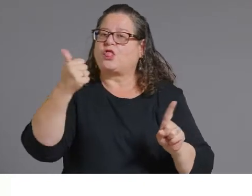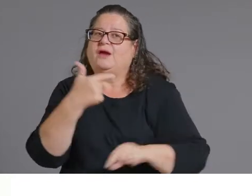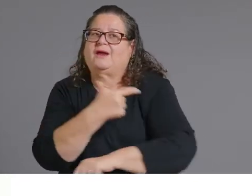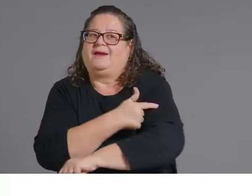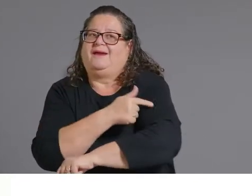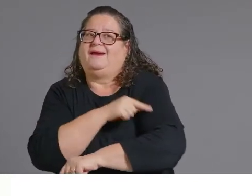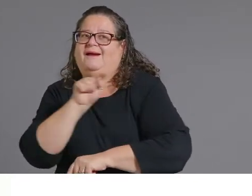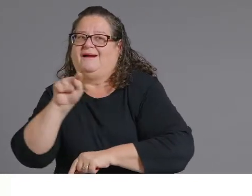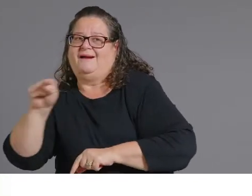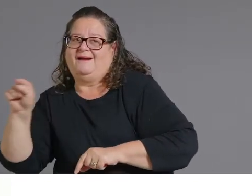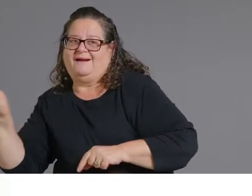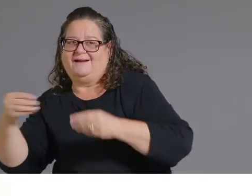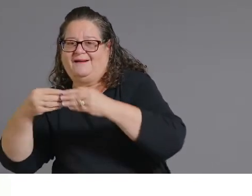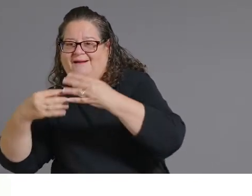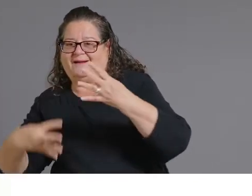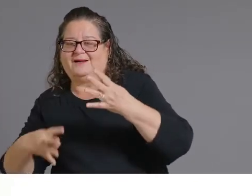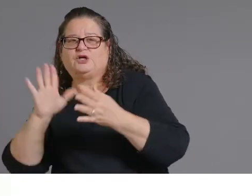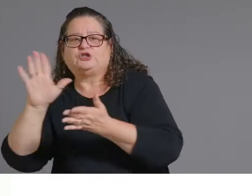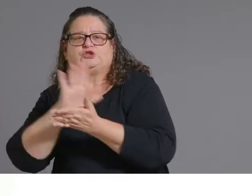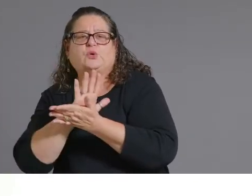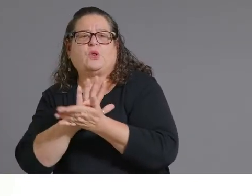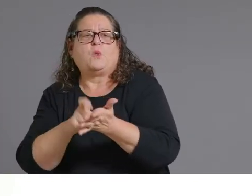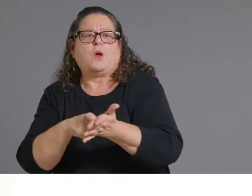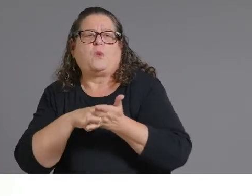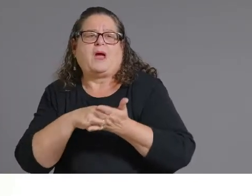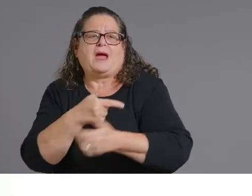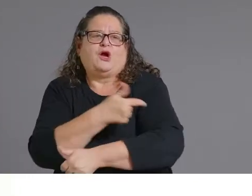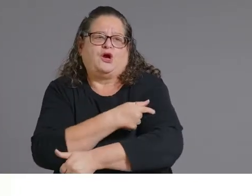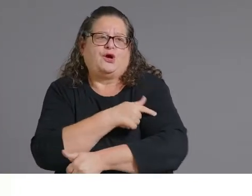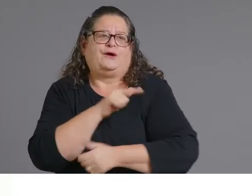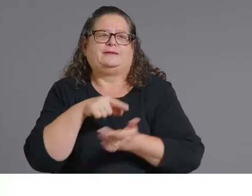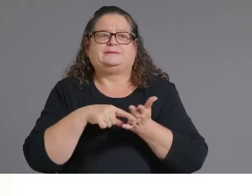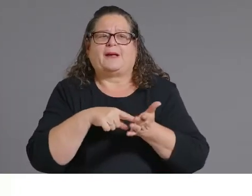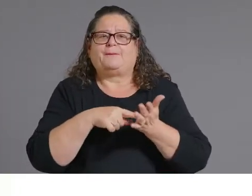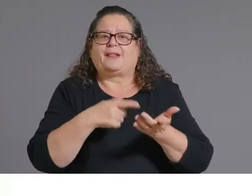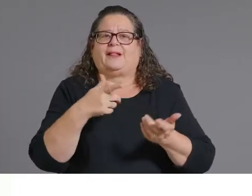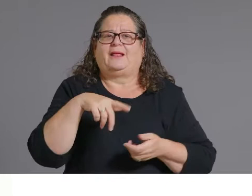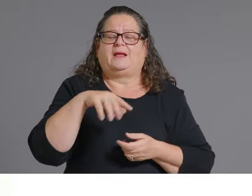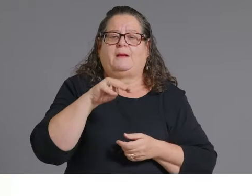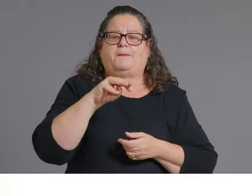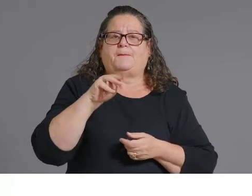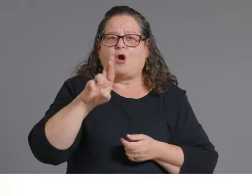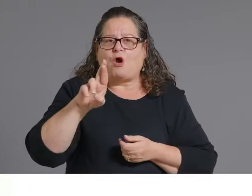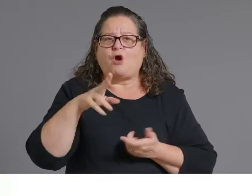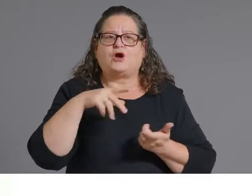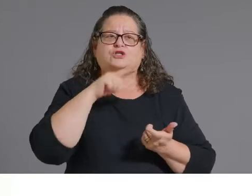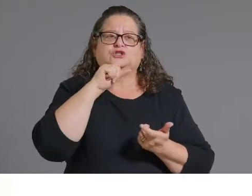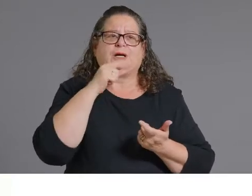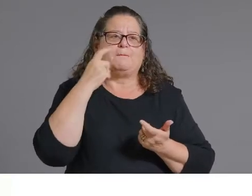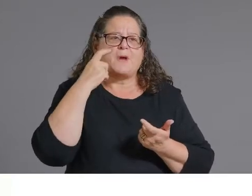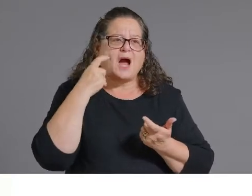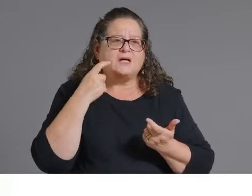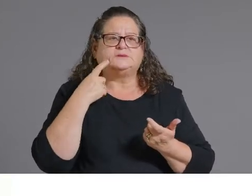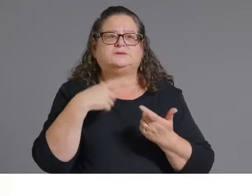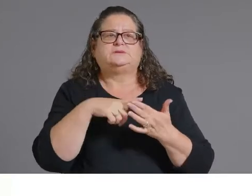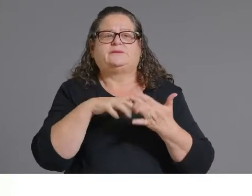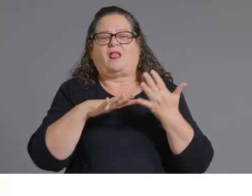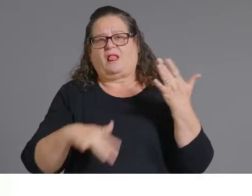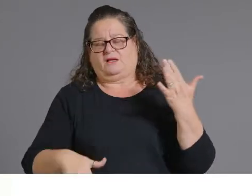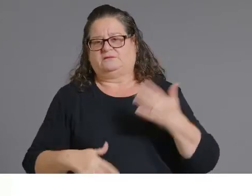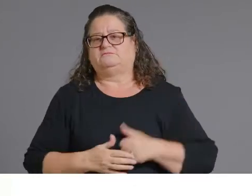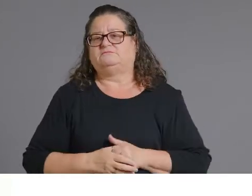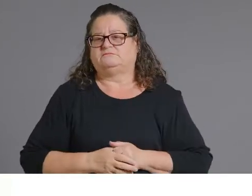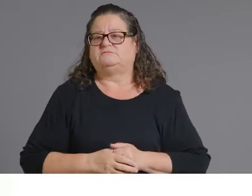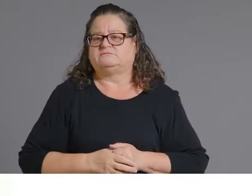can be harmful to their health and so we are seeing decreased childhood routine immunizations um